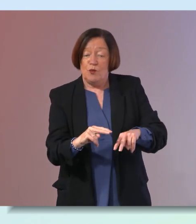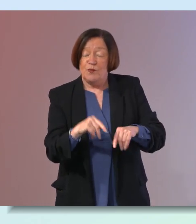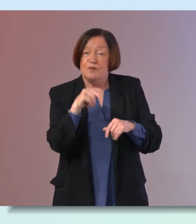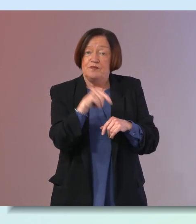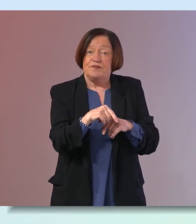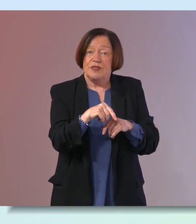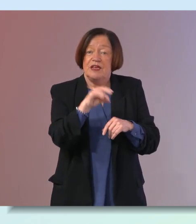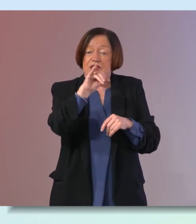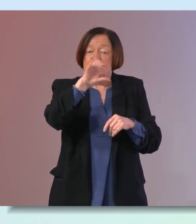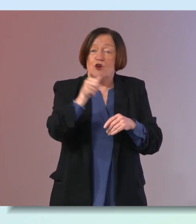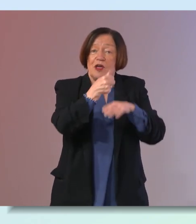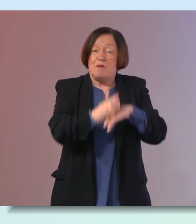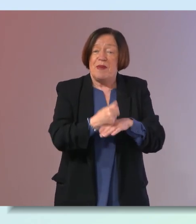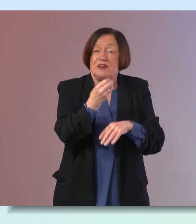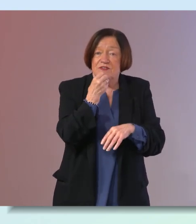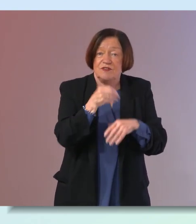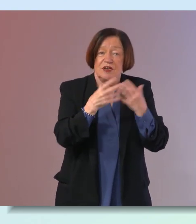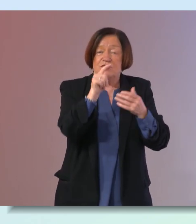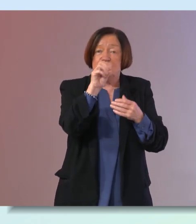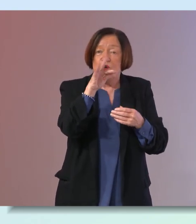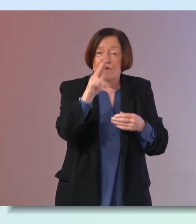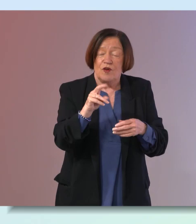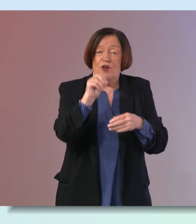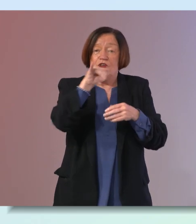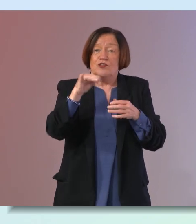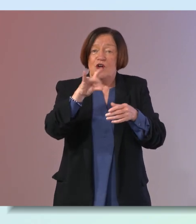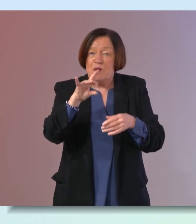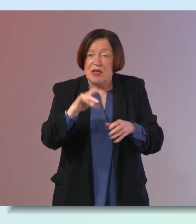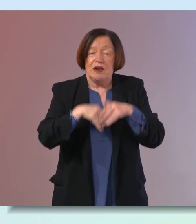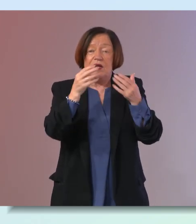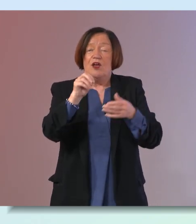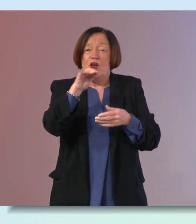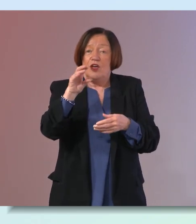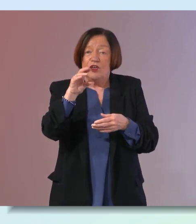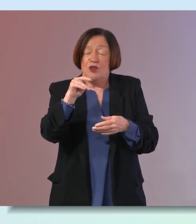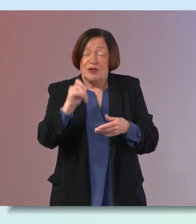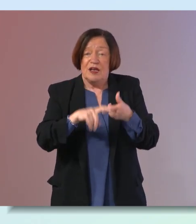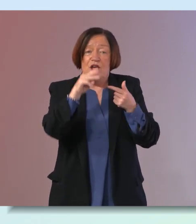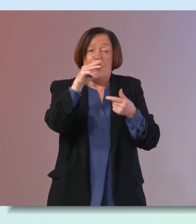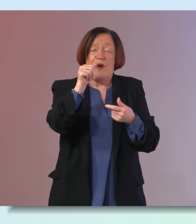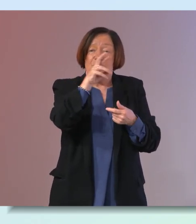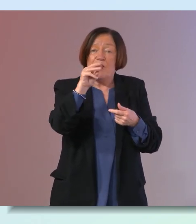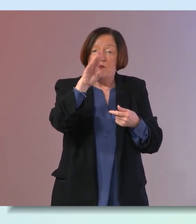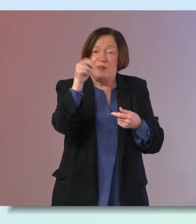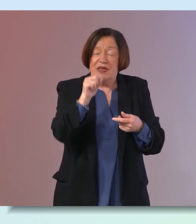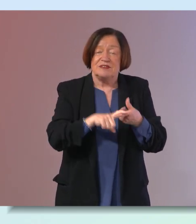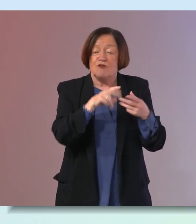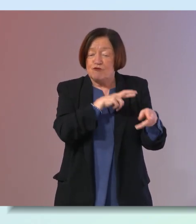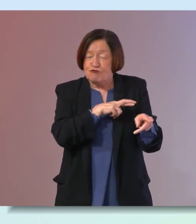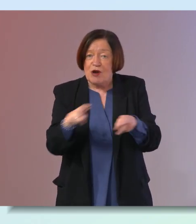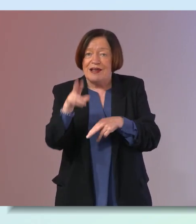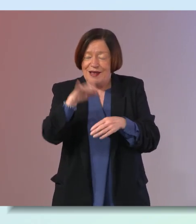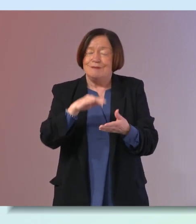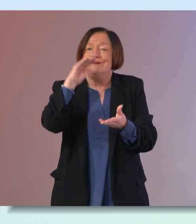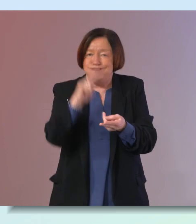soya based foods like tofu soy milk soy yogurt edamame beans uh on a regular basis can